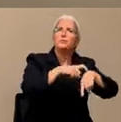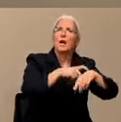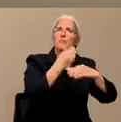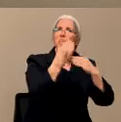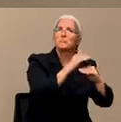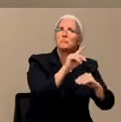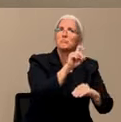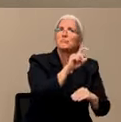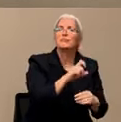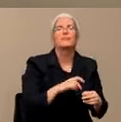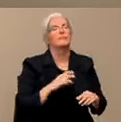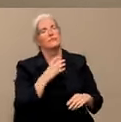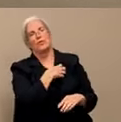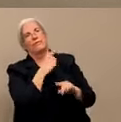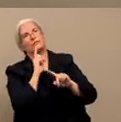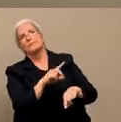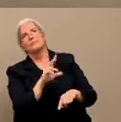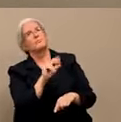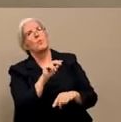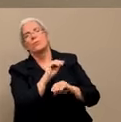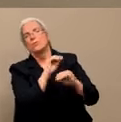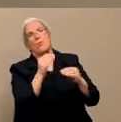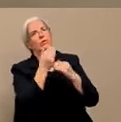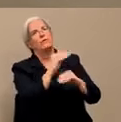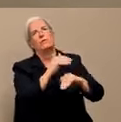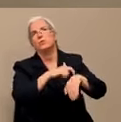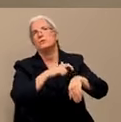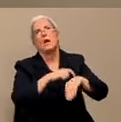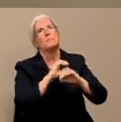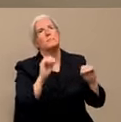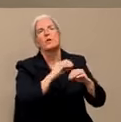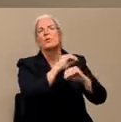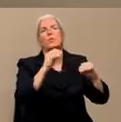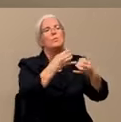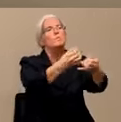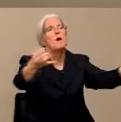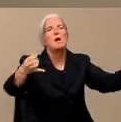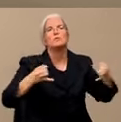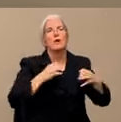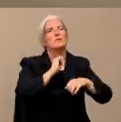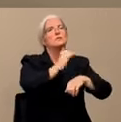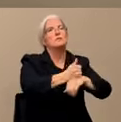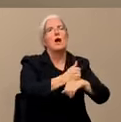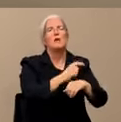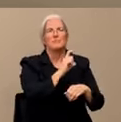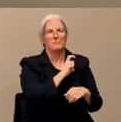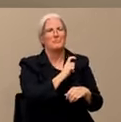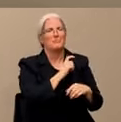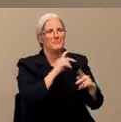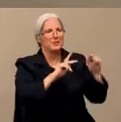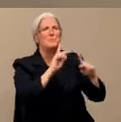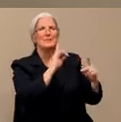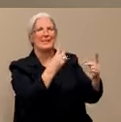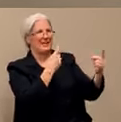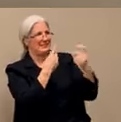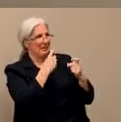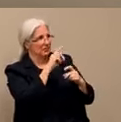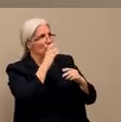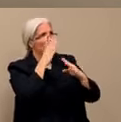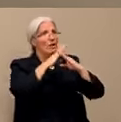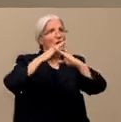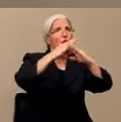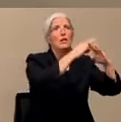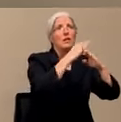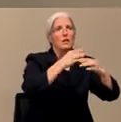curfew in the county, and there are no boundaries. I've had questions in the past of boundaries on, like, the county line,